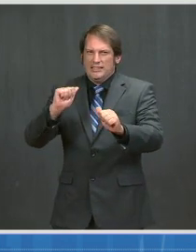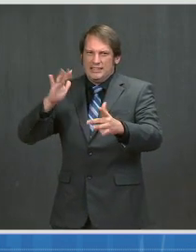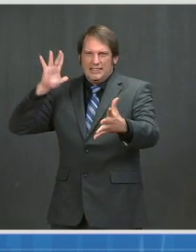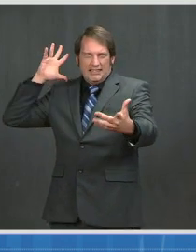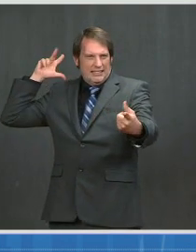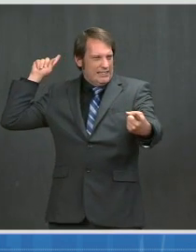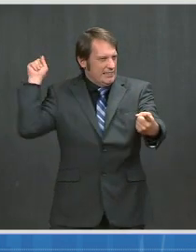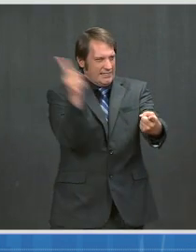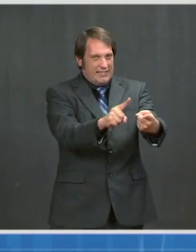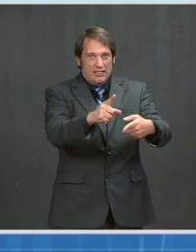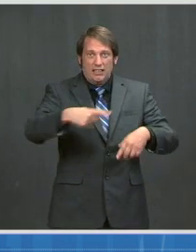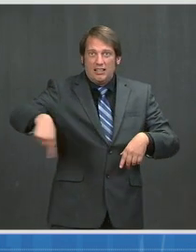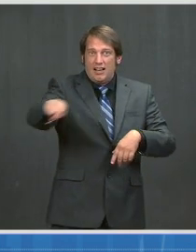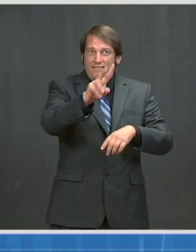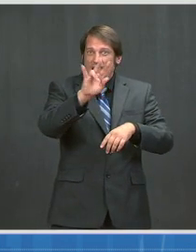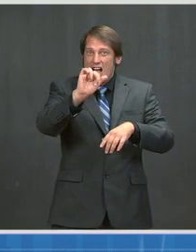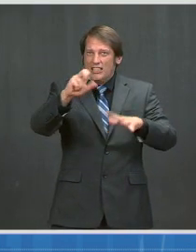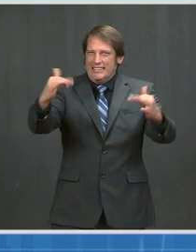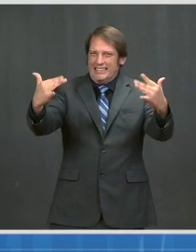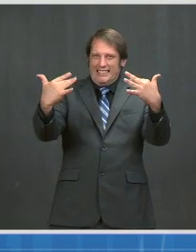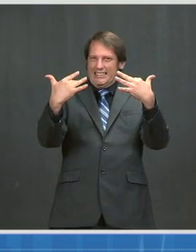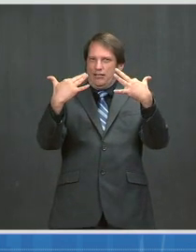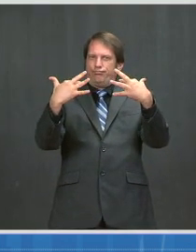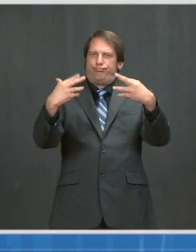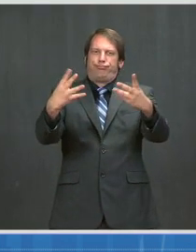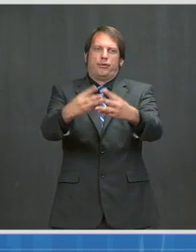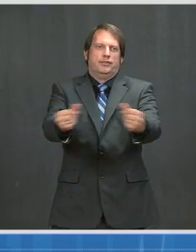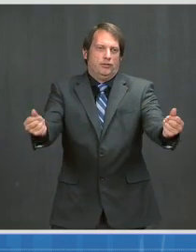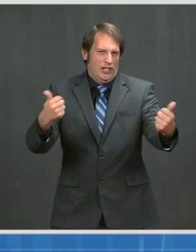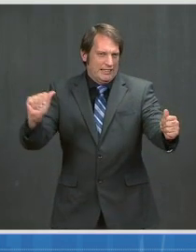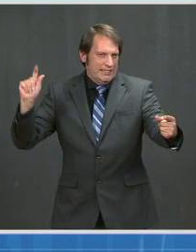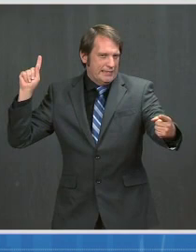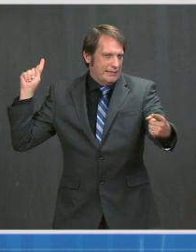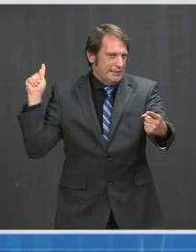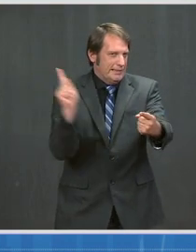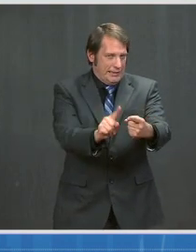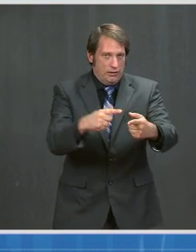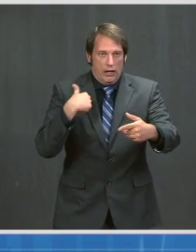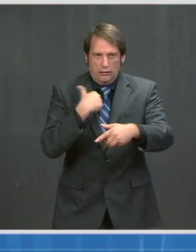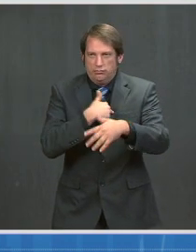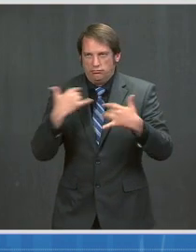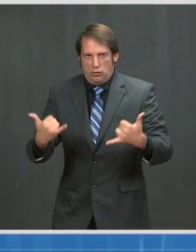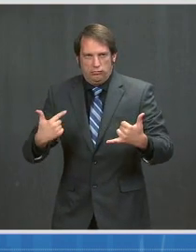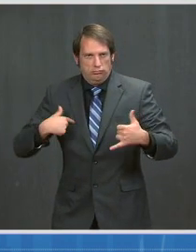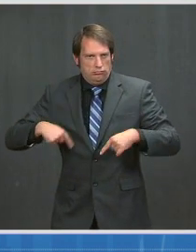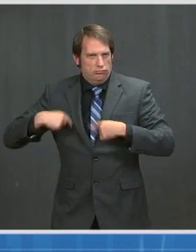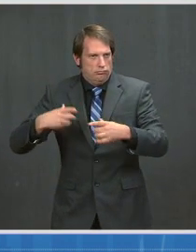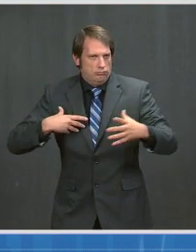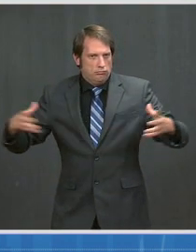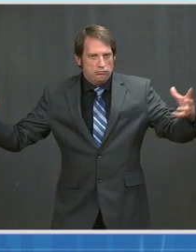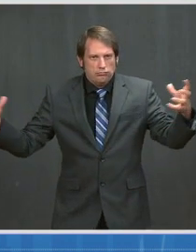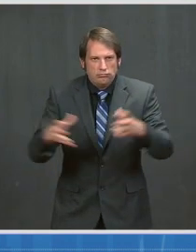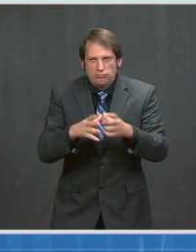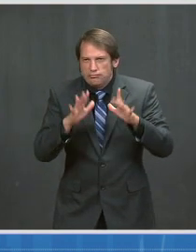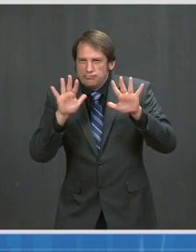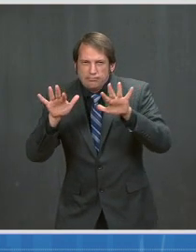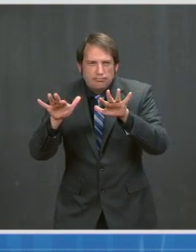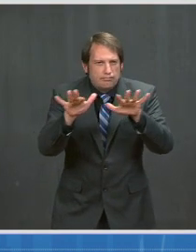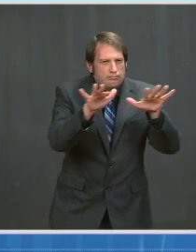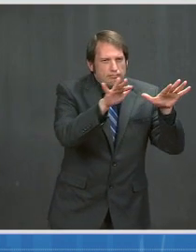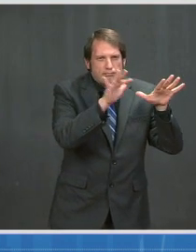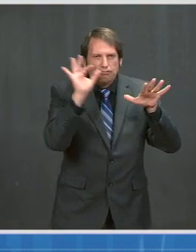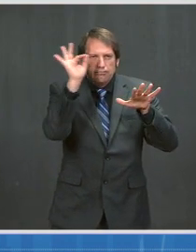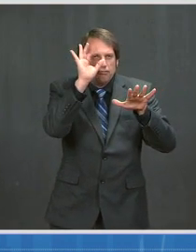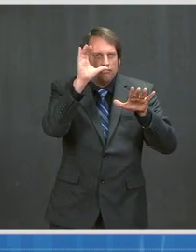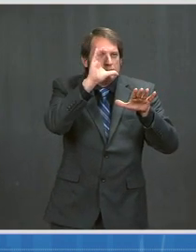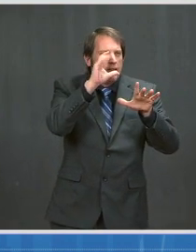number of steps that we're taking to significantly increase the number of safe places and trusted places Americans can go to get vaccinated